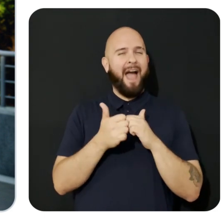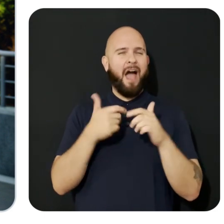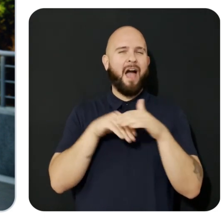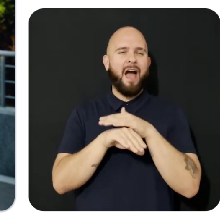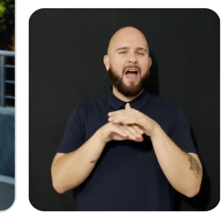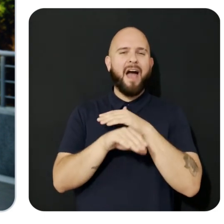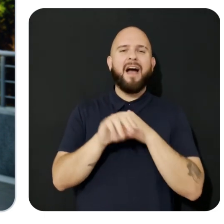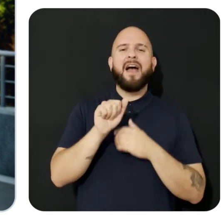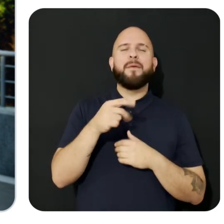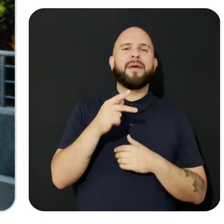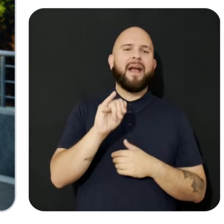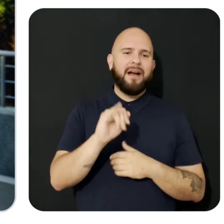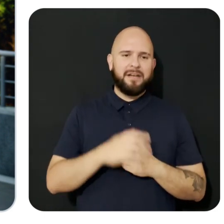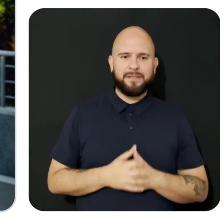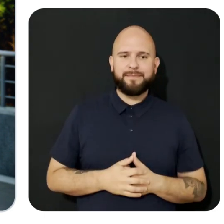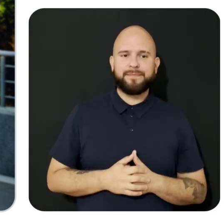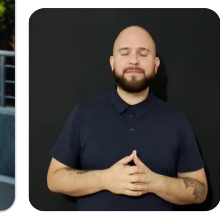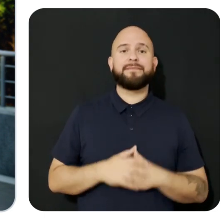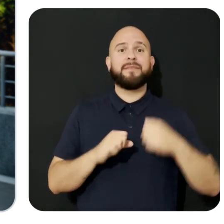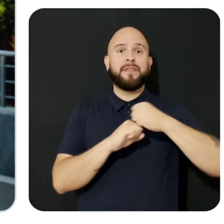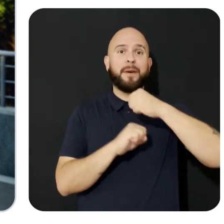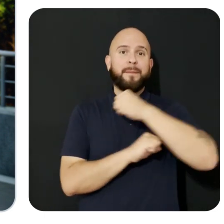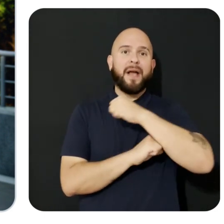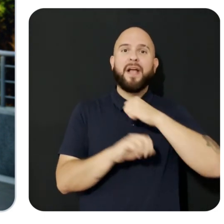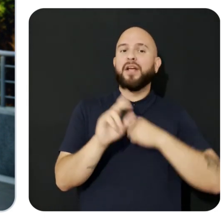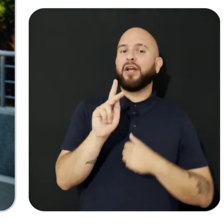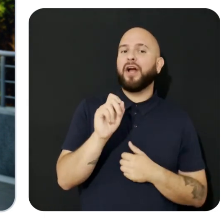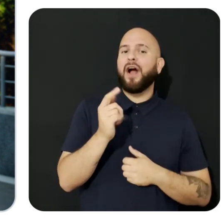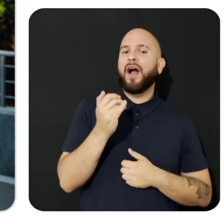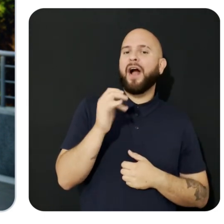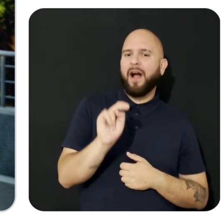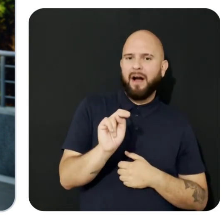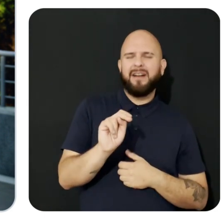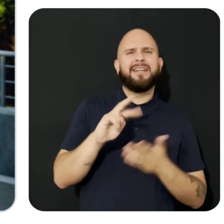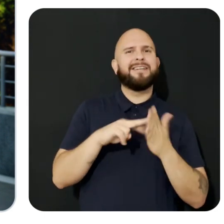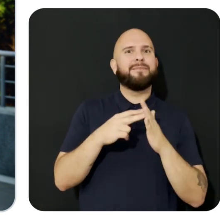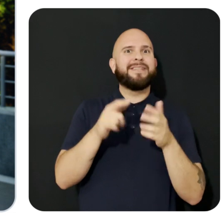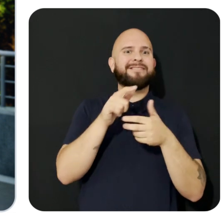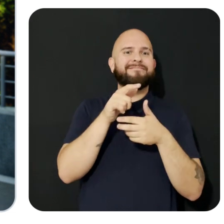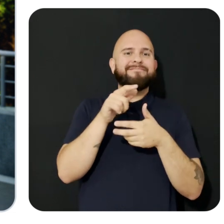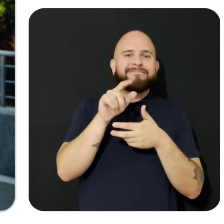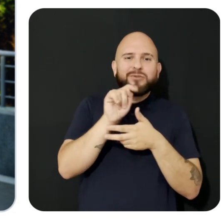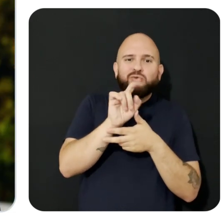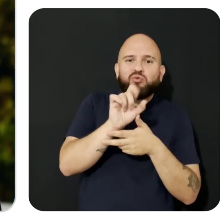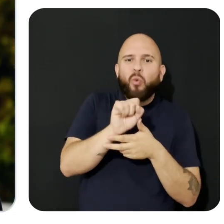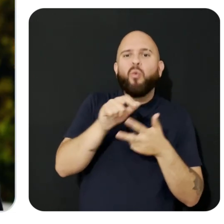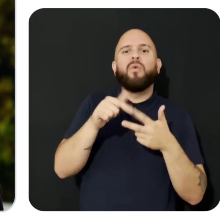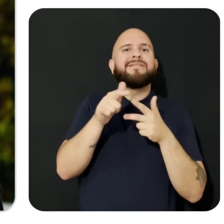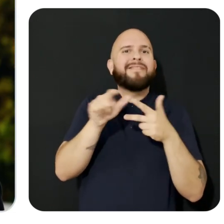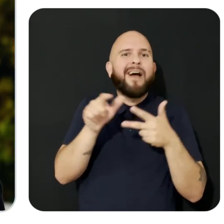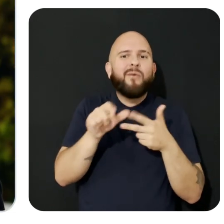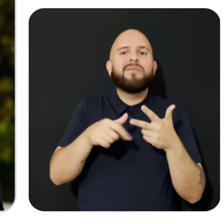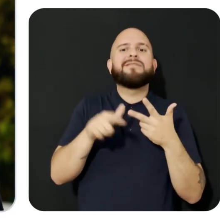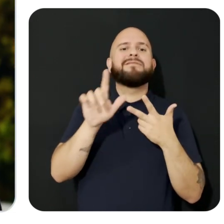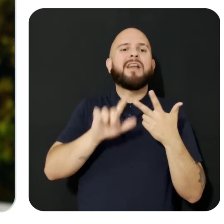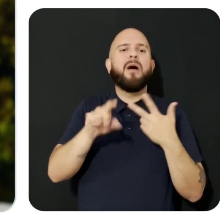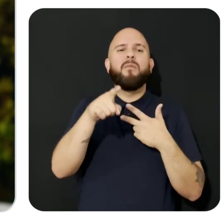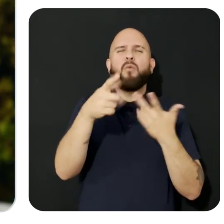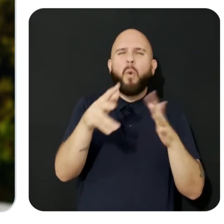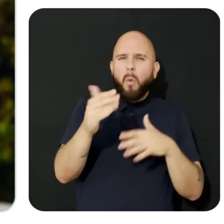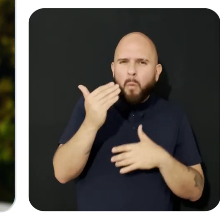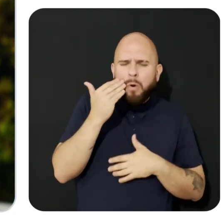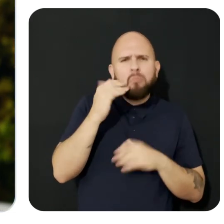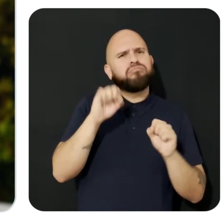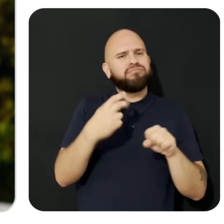Kotlin-based, allowing you to use the mobile development languages, tools, and libraries you're already familiar with. Whether you're an established